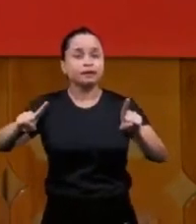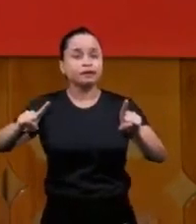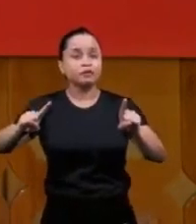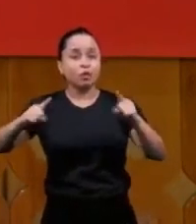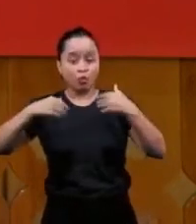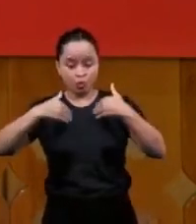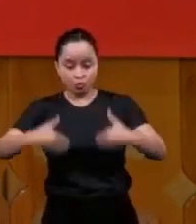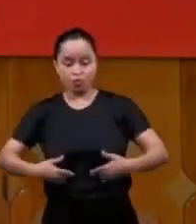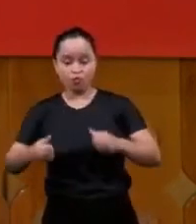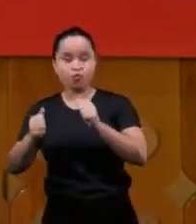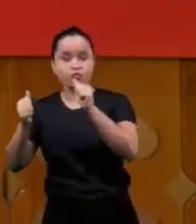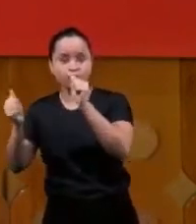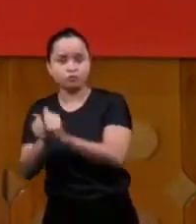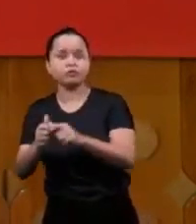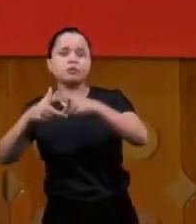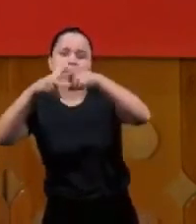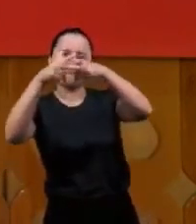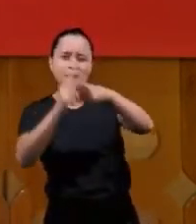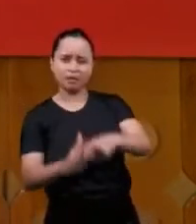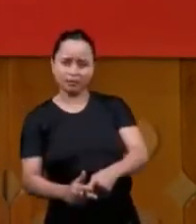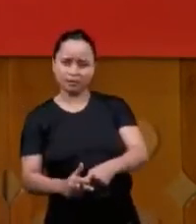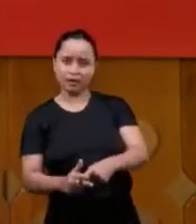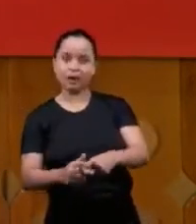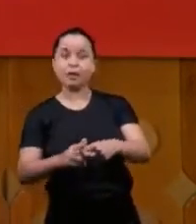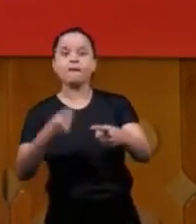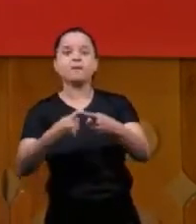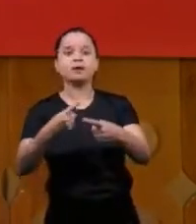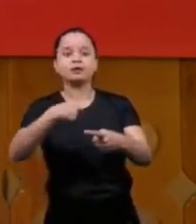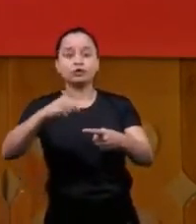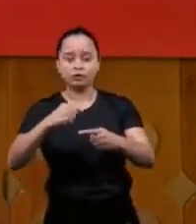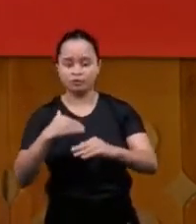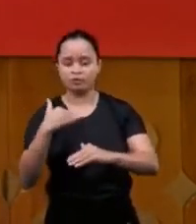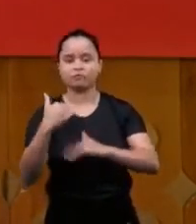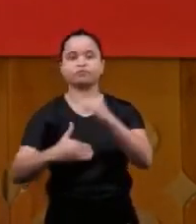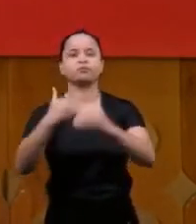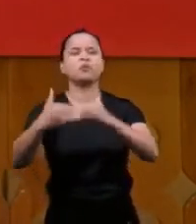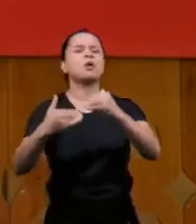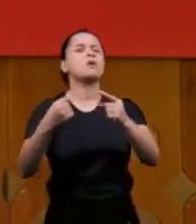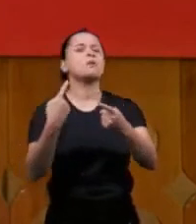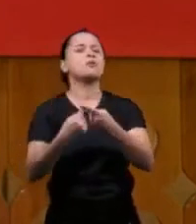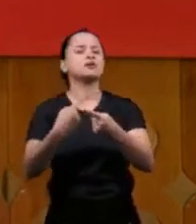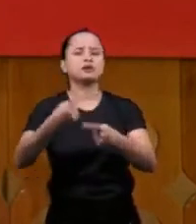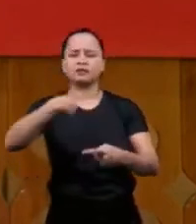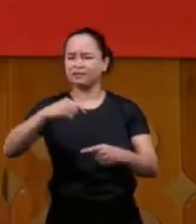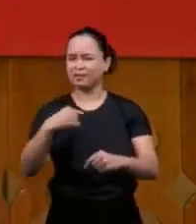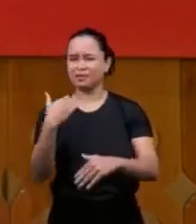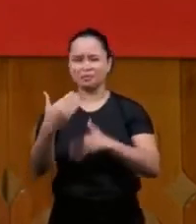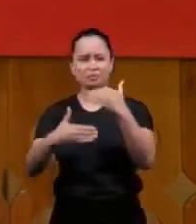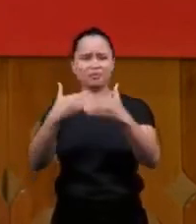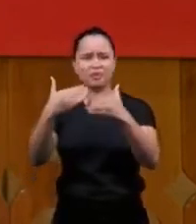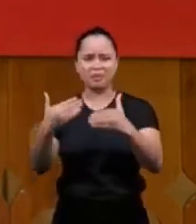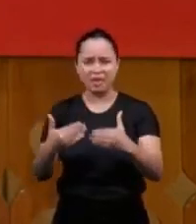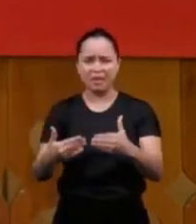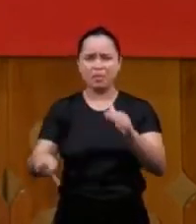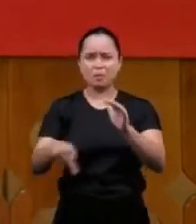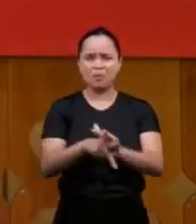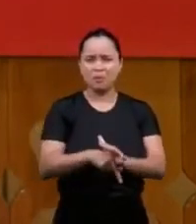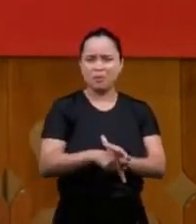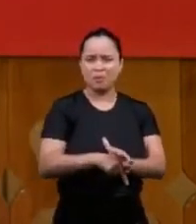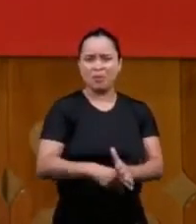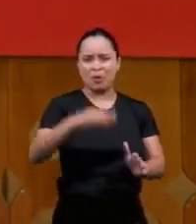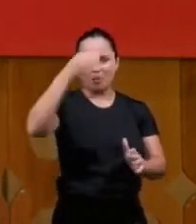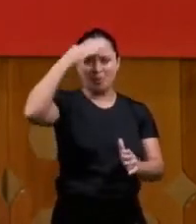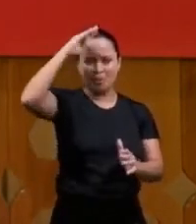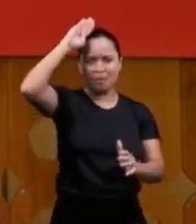perfecting in the body because we don't have we don't have an academic way of being perfected it's in